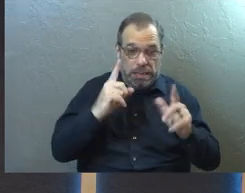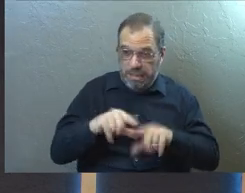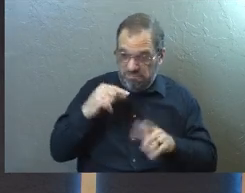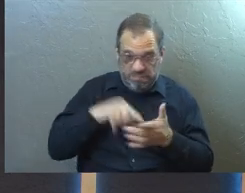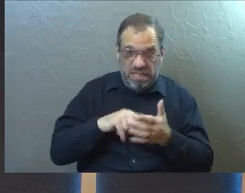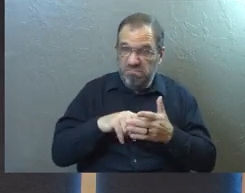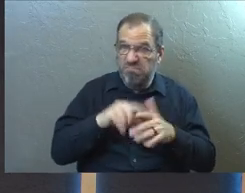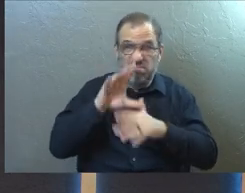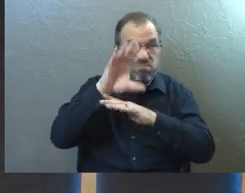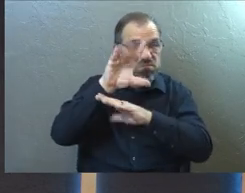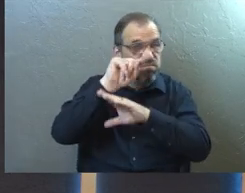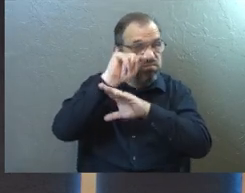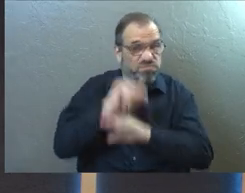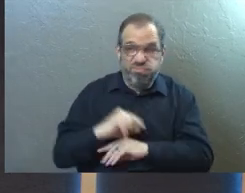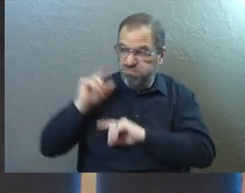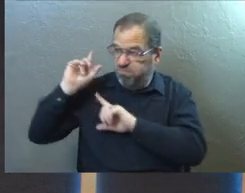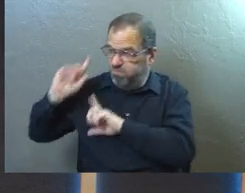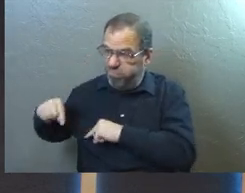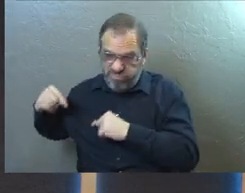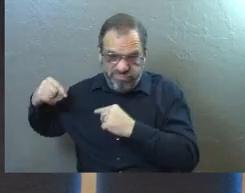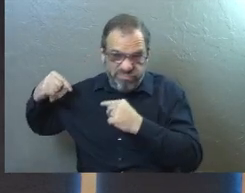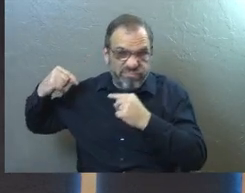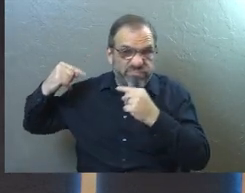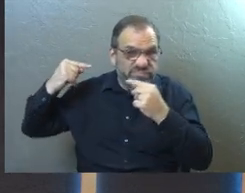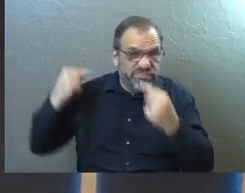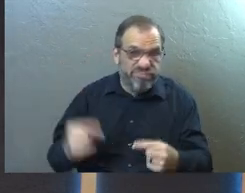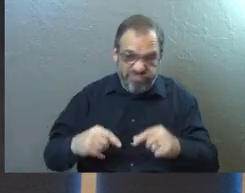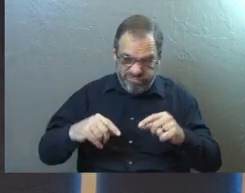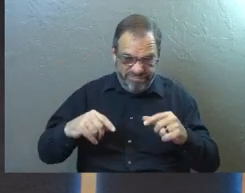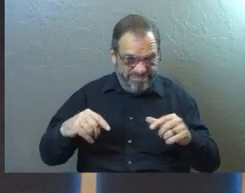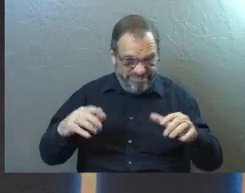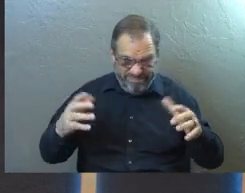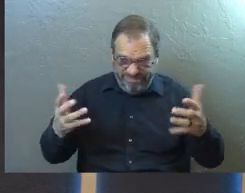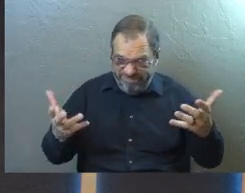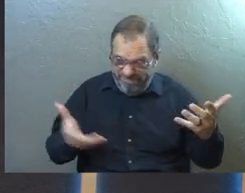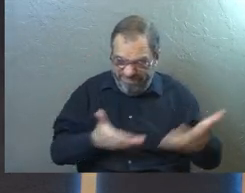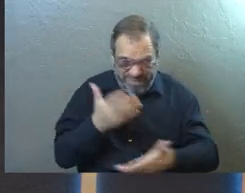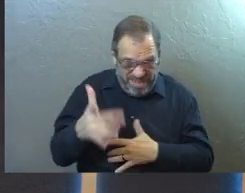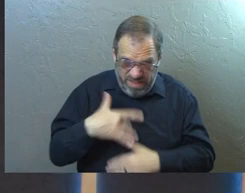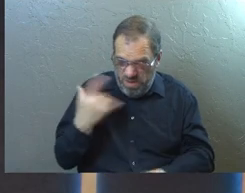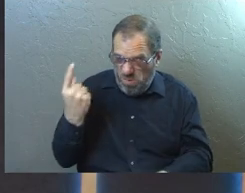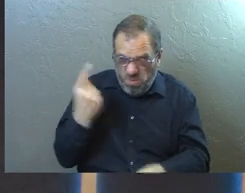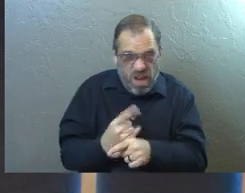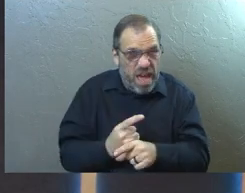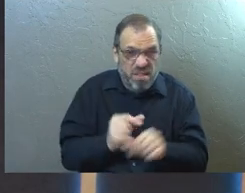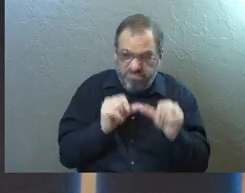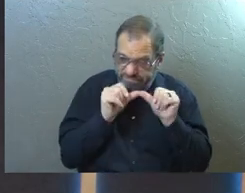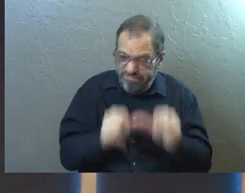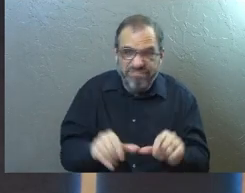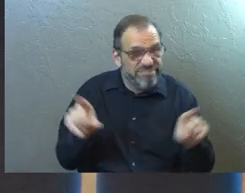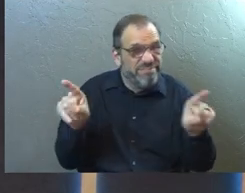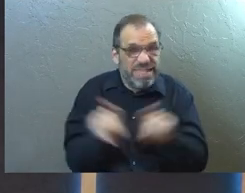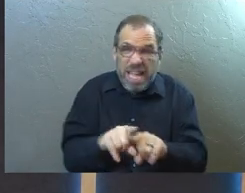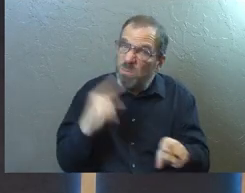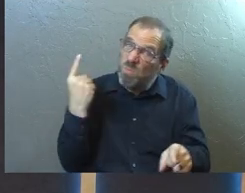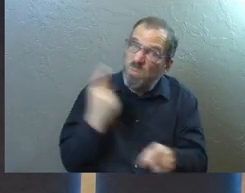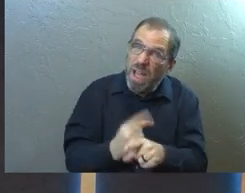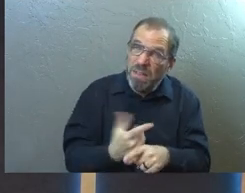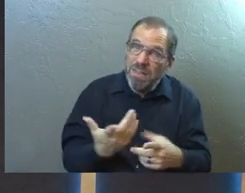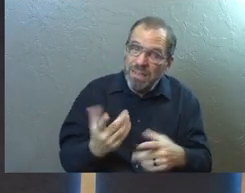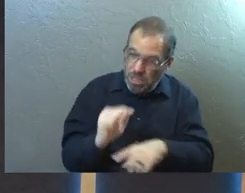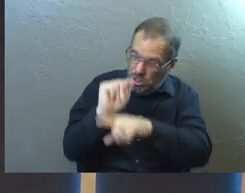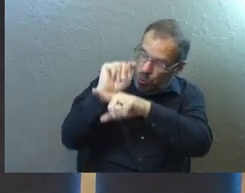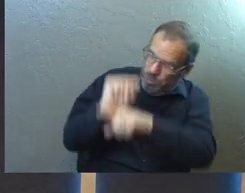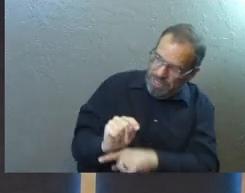always been done, right? Like this is what we've always done. And so it just feels right to keep doing that, right? And so